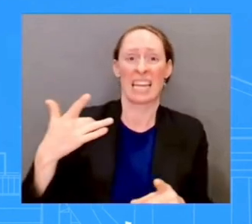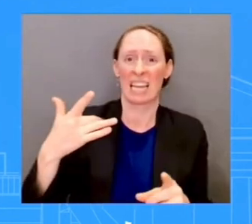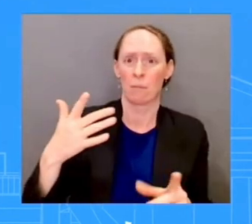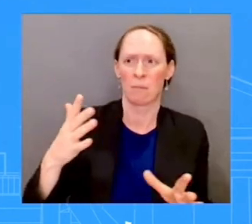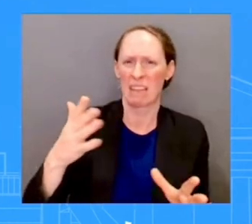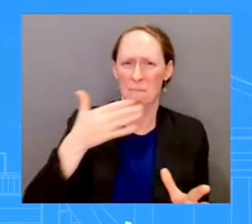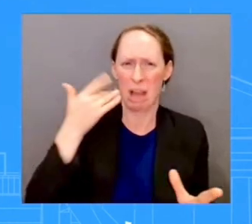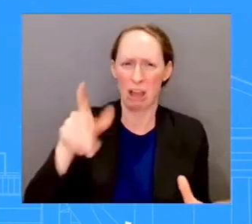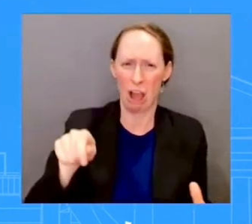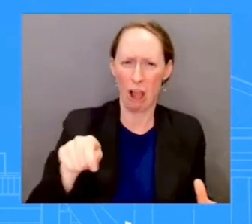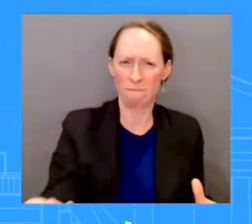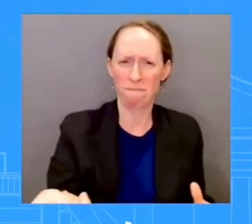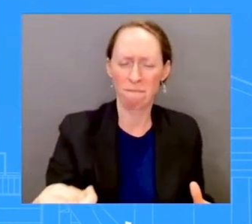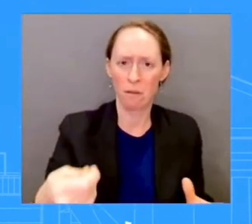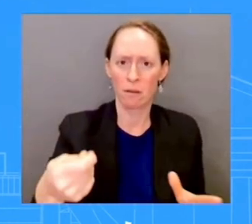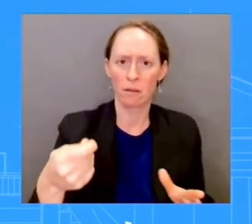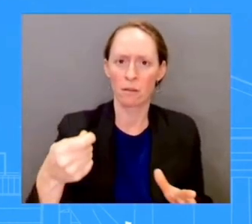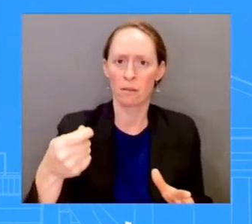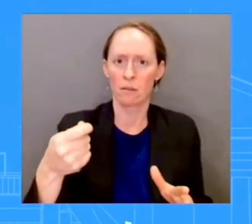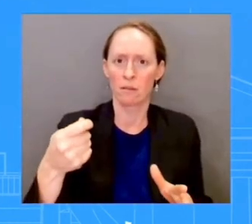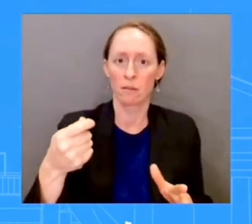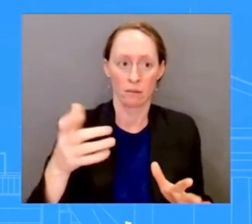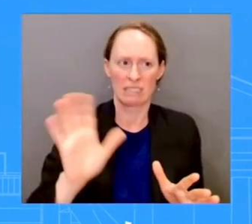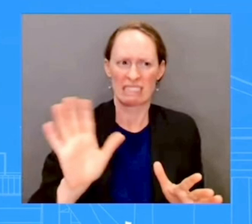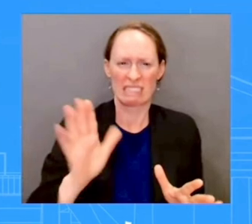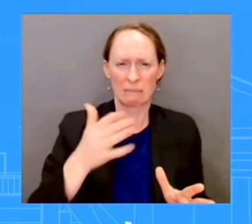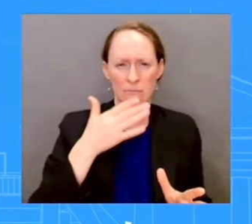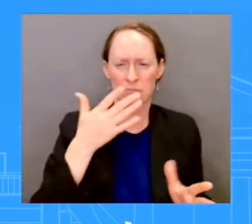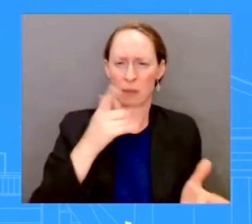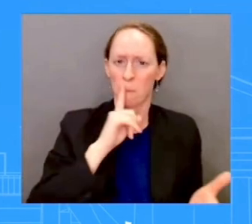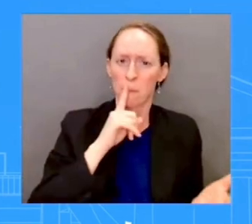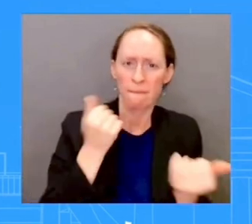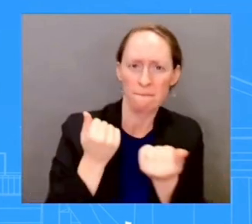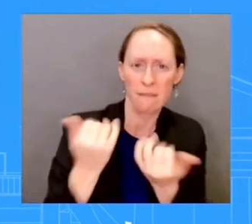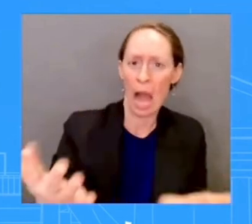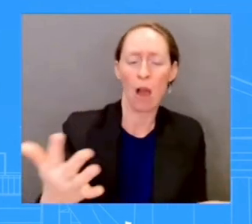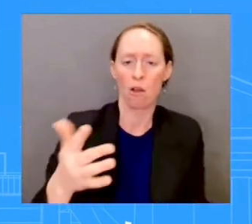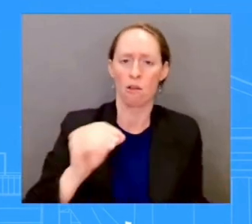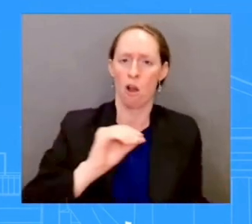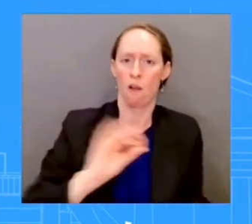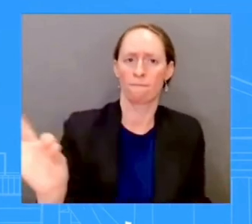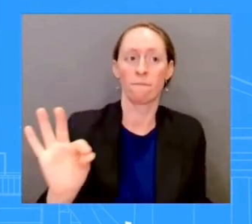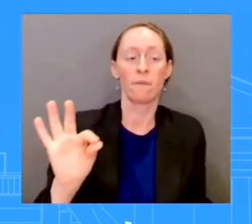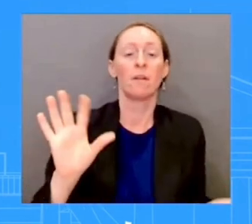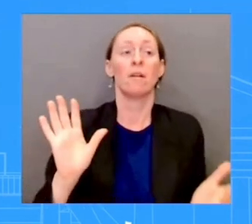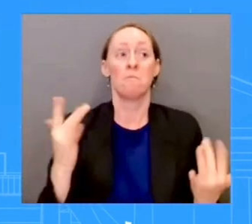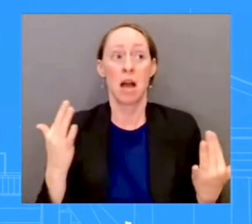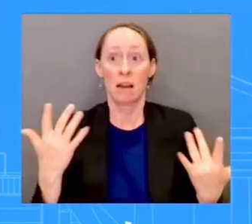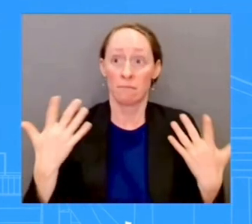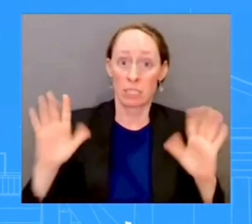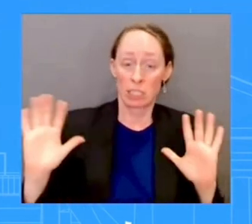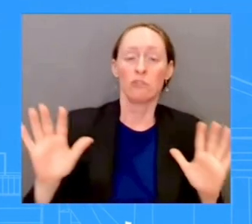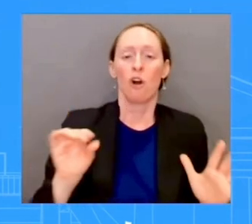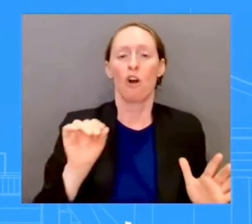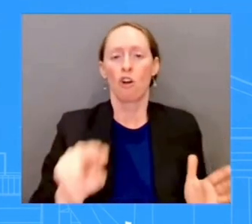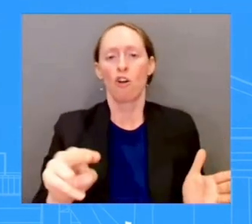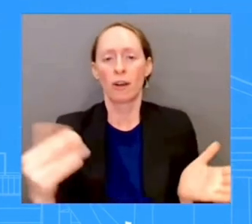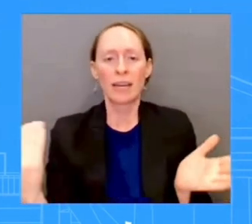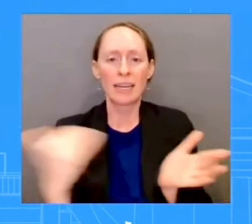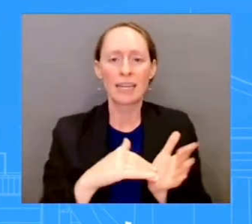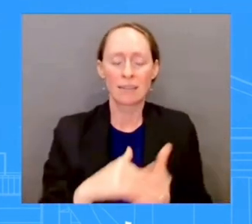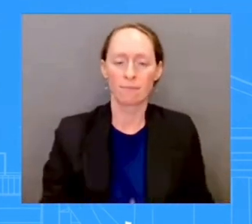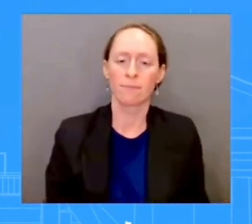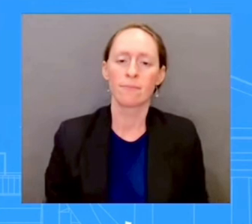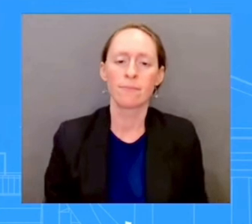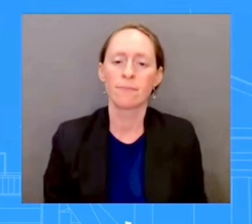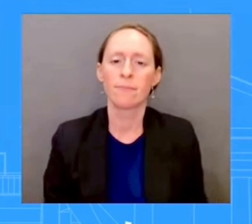by state and local utilities. It's not something we would decide at the federal level, but it's a way of managing for the possibility that you could have a